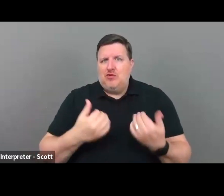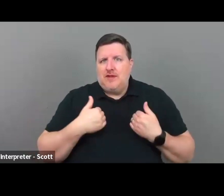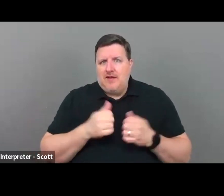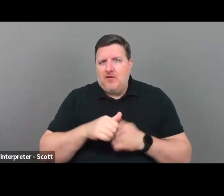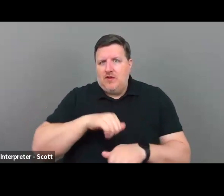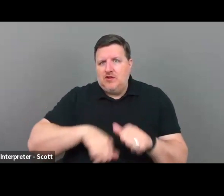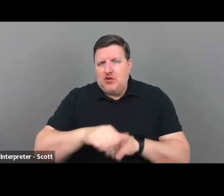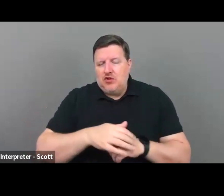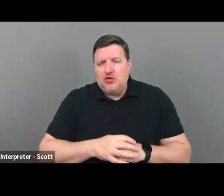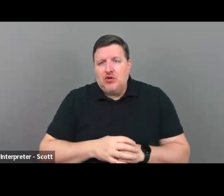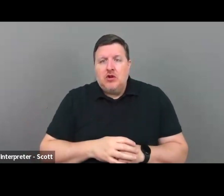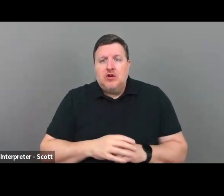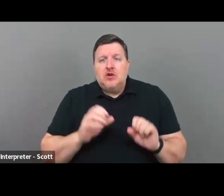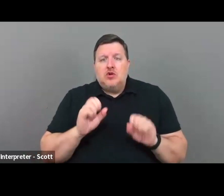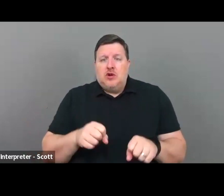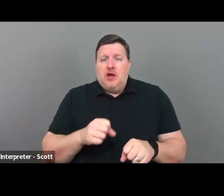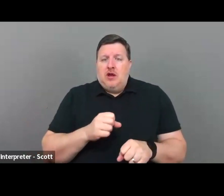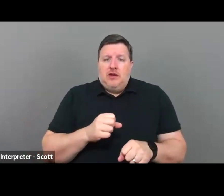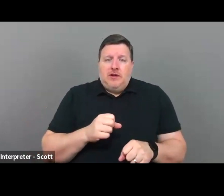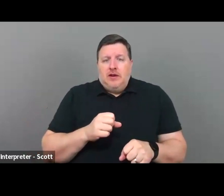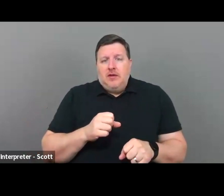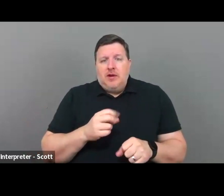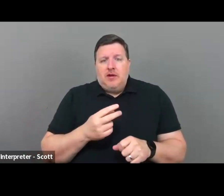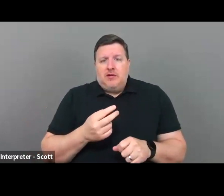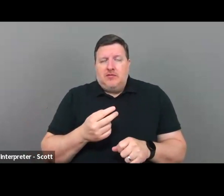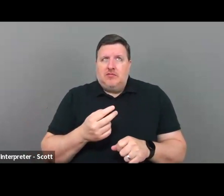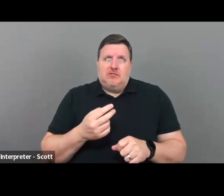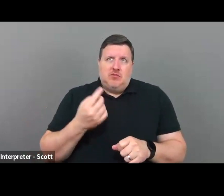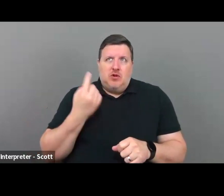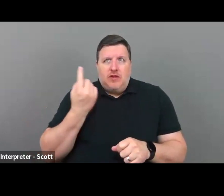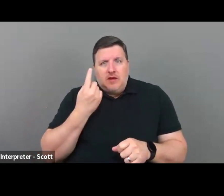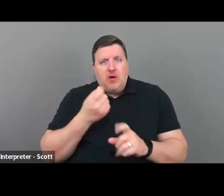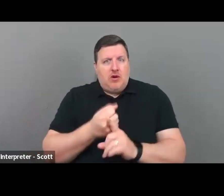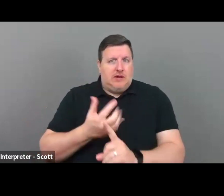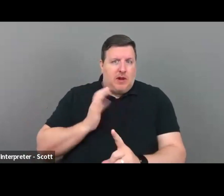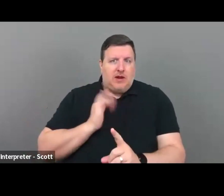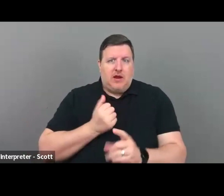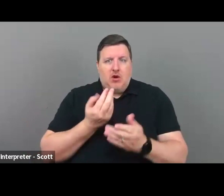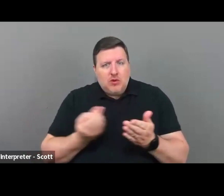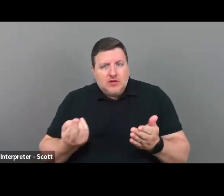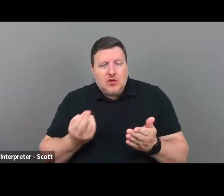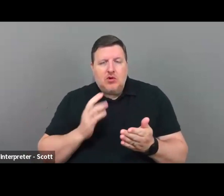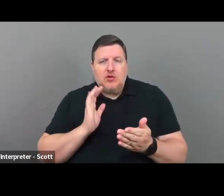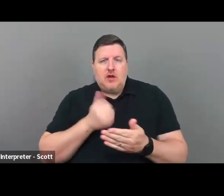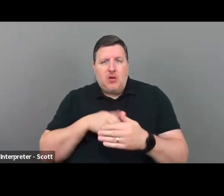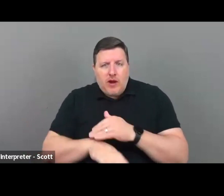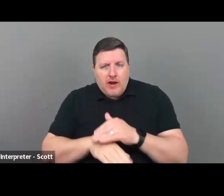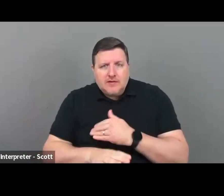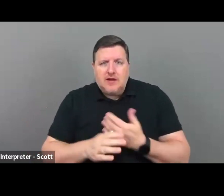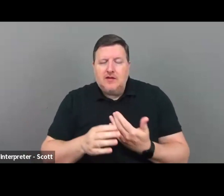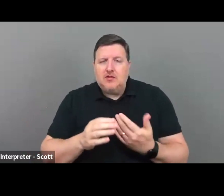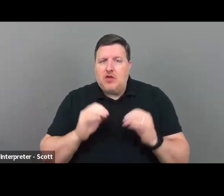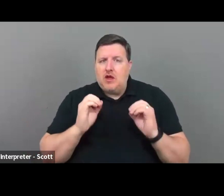you can talk about being, uh, we're looking about expanding our resources, our access so that no